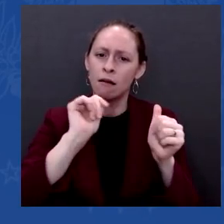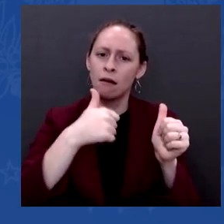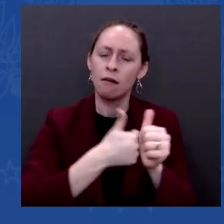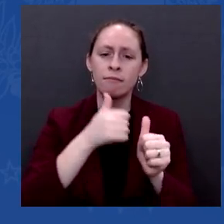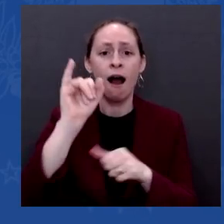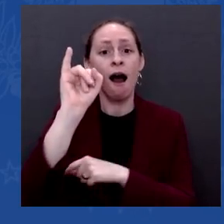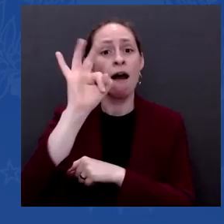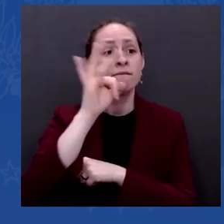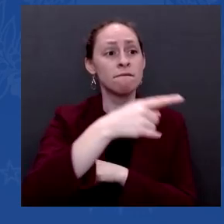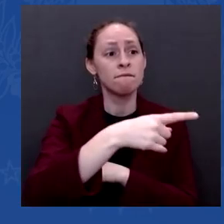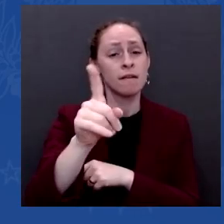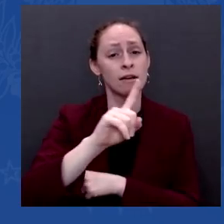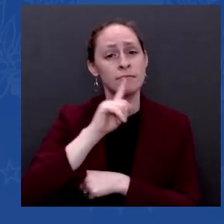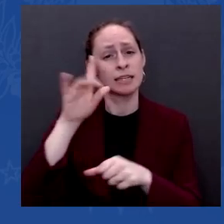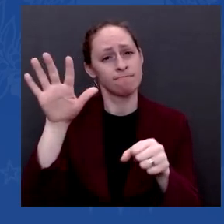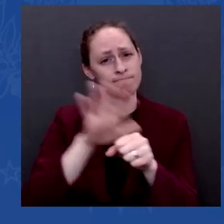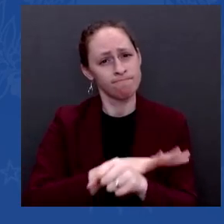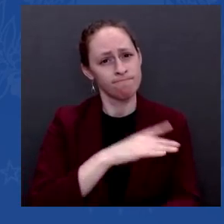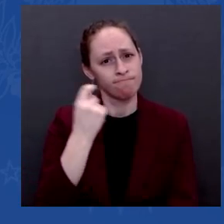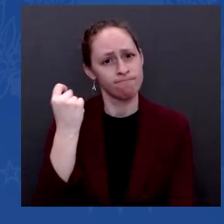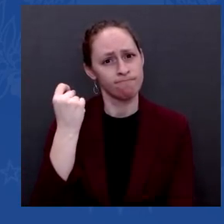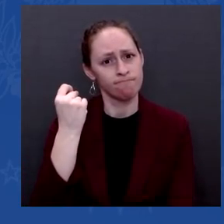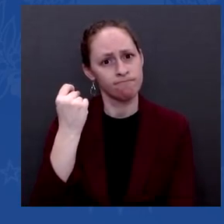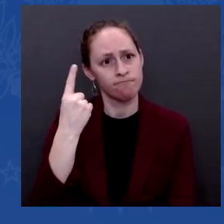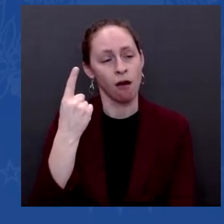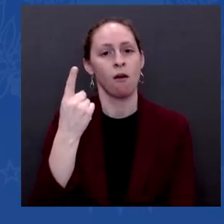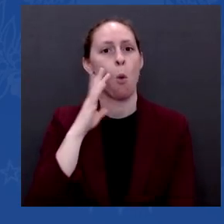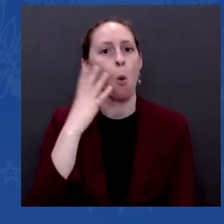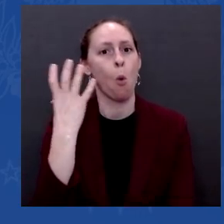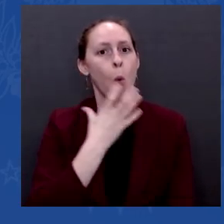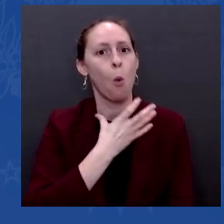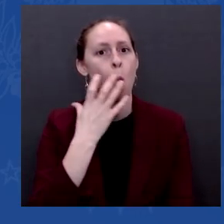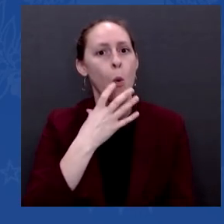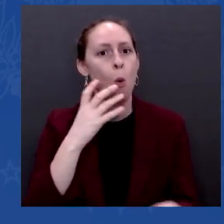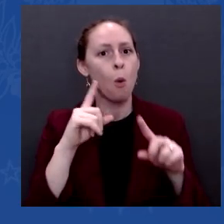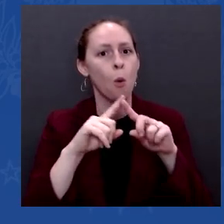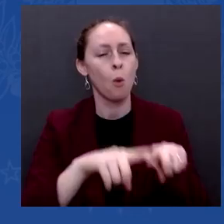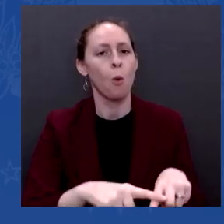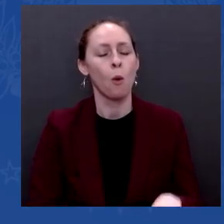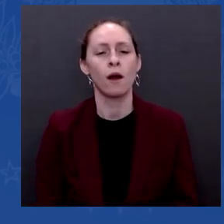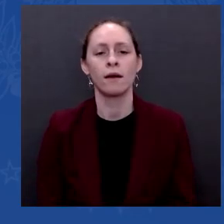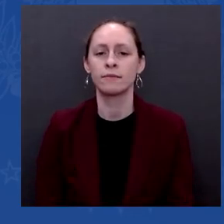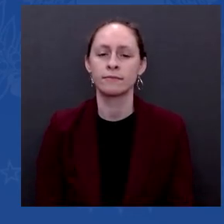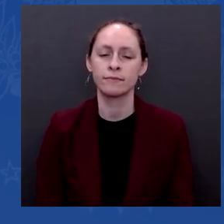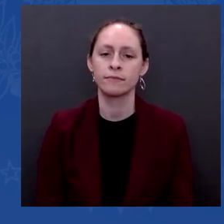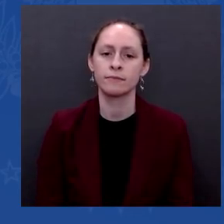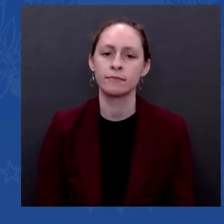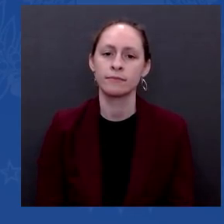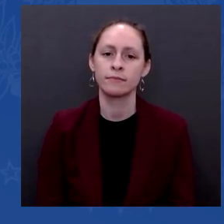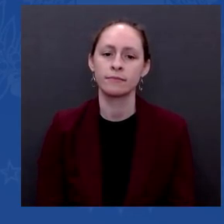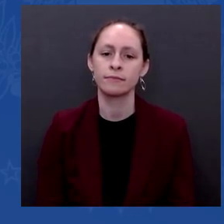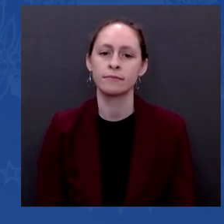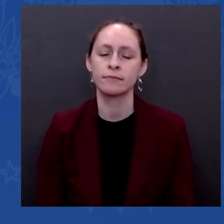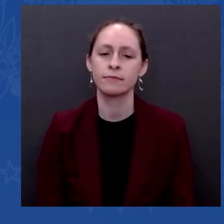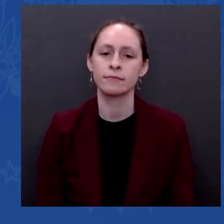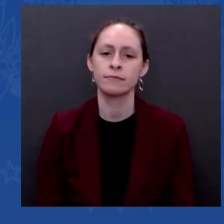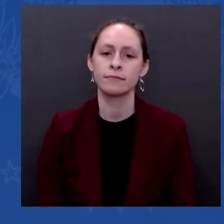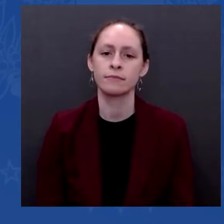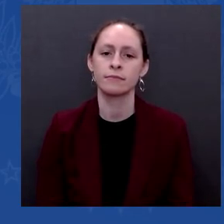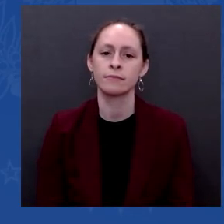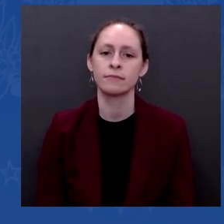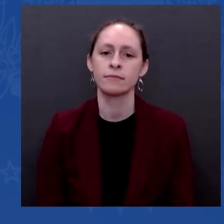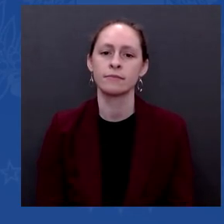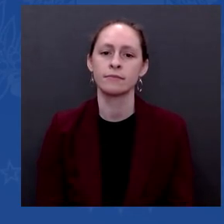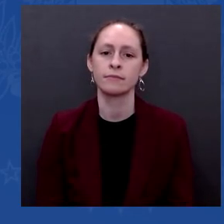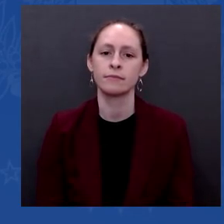Care Act, I said, you ought to take a victory lap. And he said, there's so many things going on, we don't have time to take a victory lap. As a consequence,